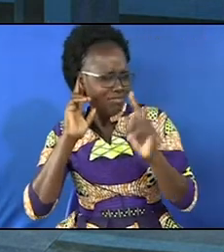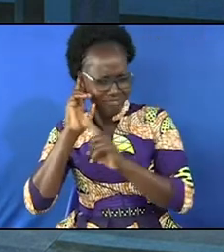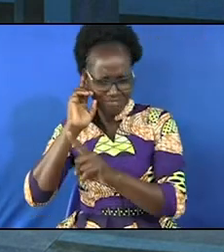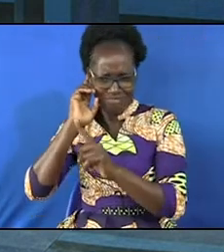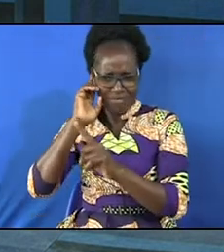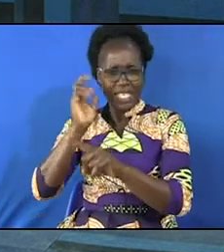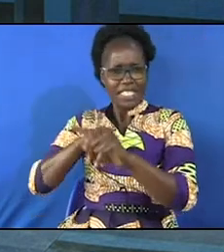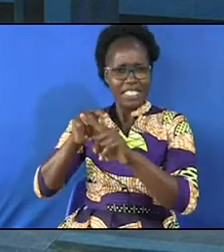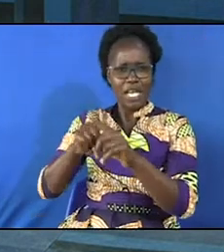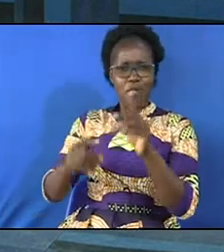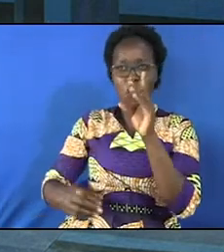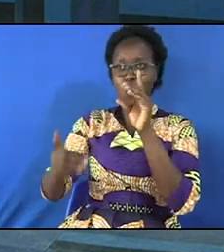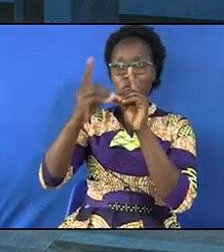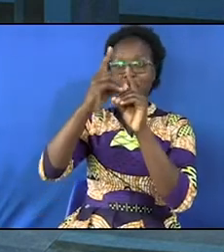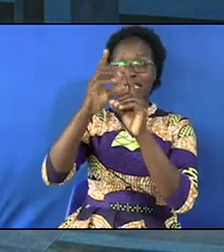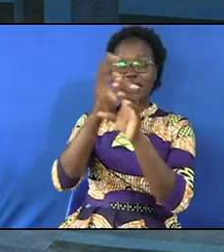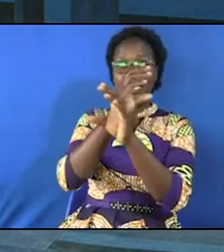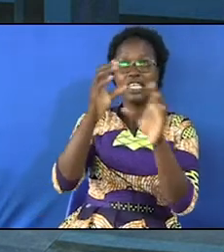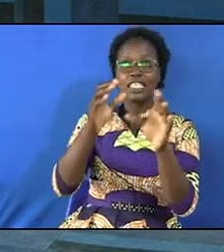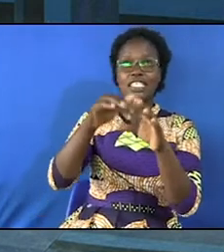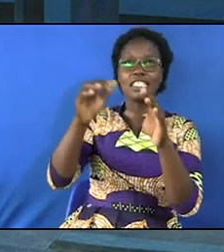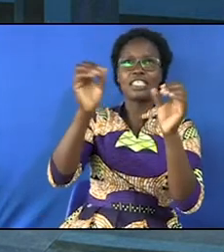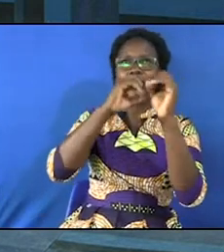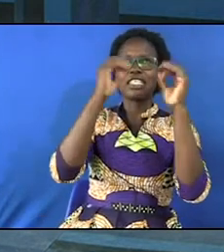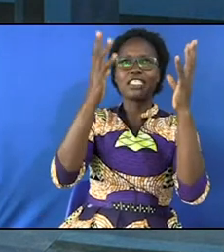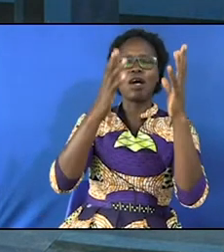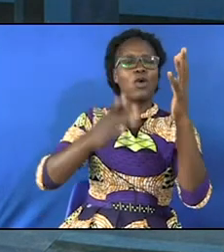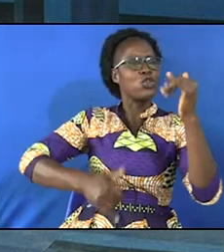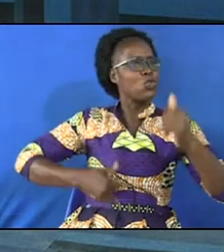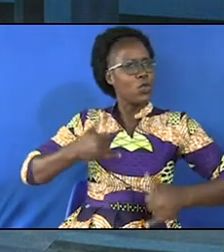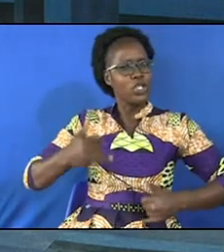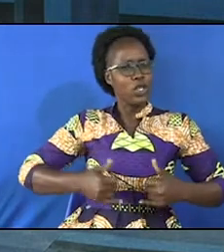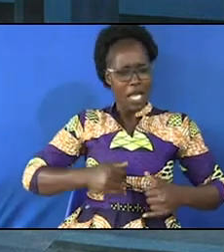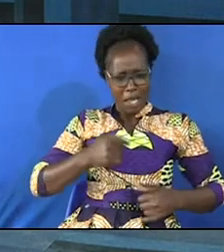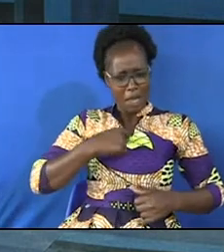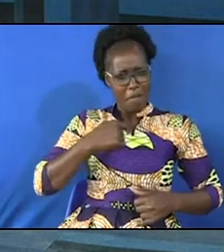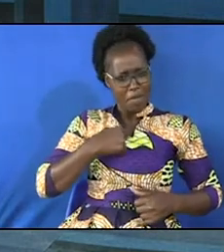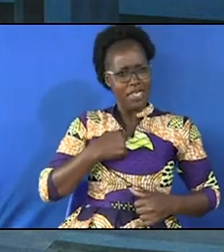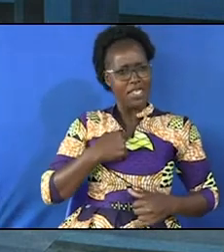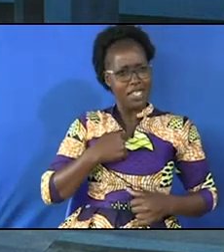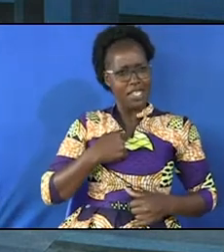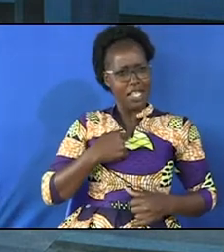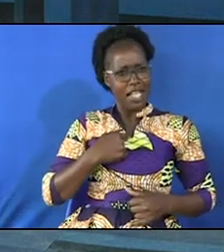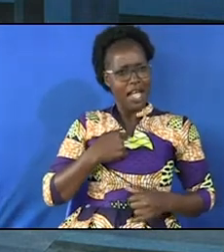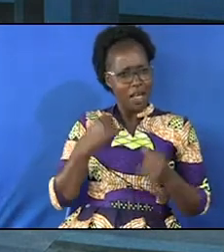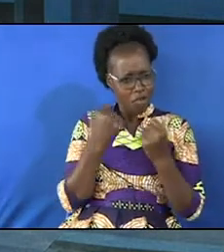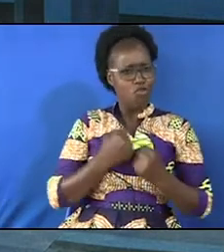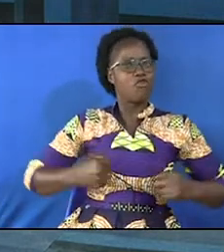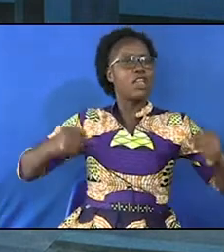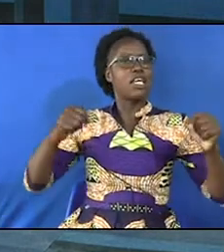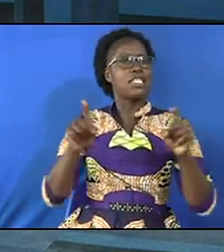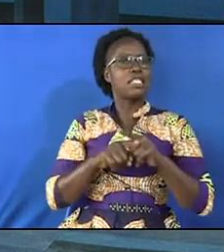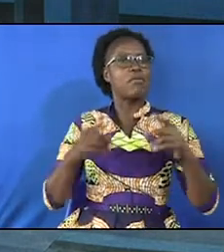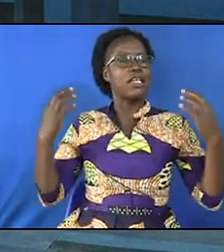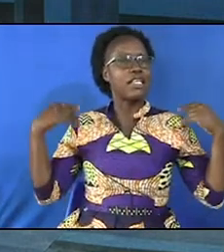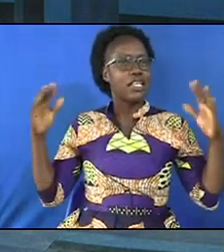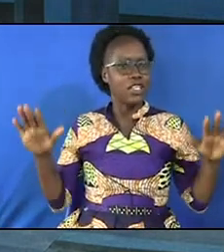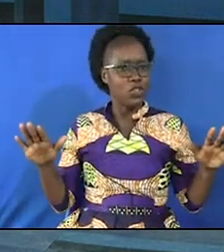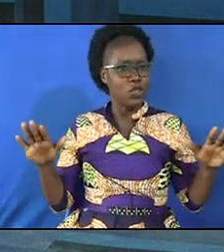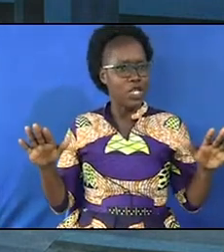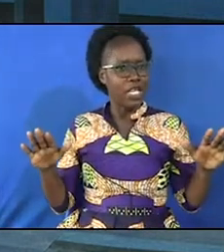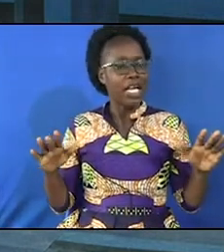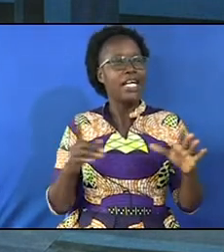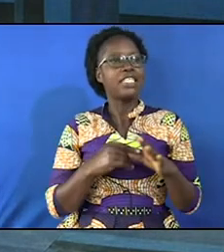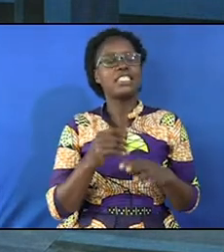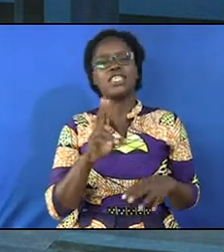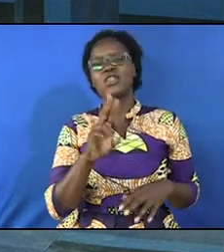when he shall meet Christ in the clouds because I want to enjoy the feel how it feels like to fly like an angel then